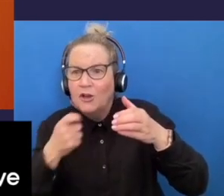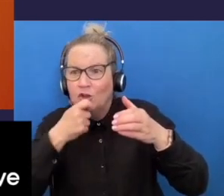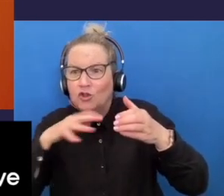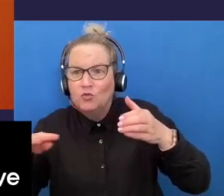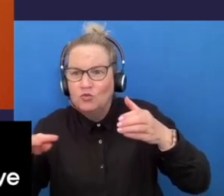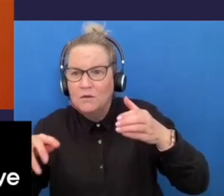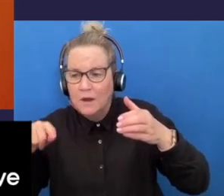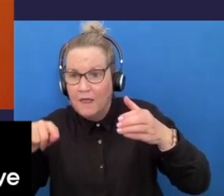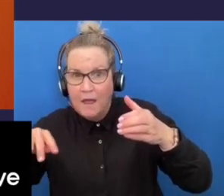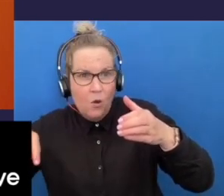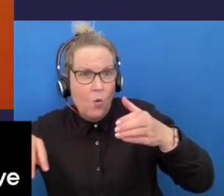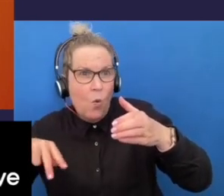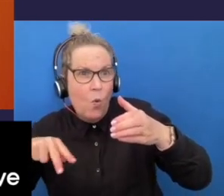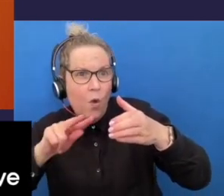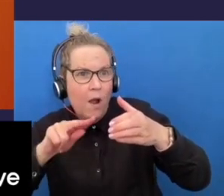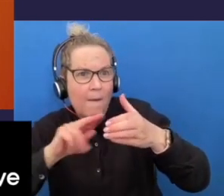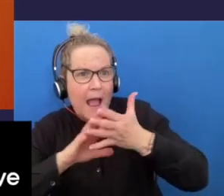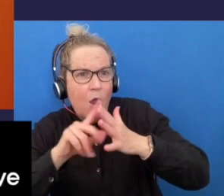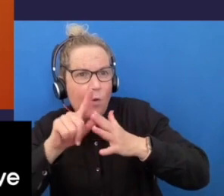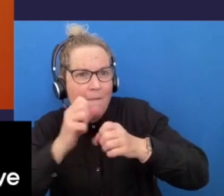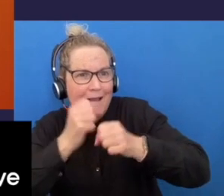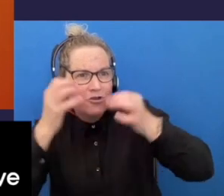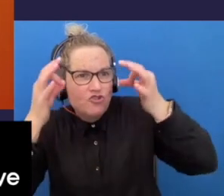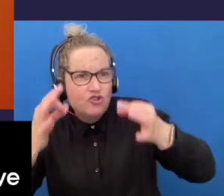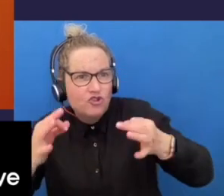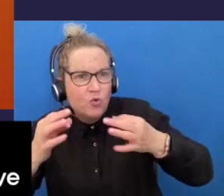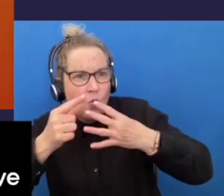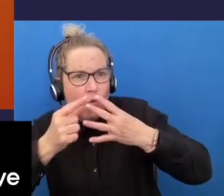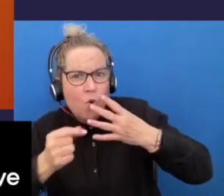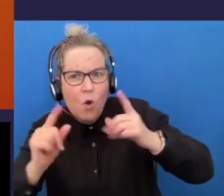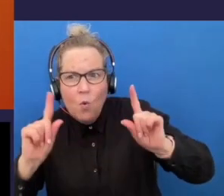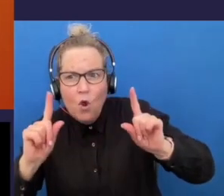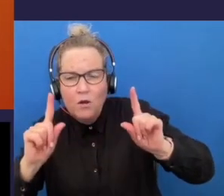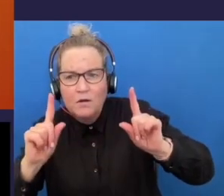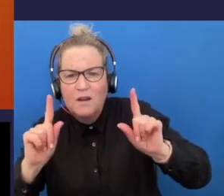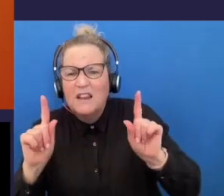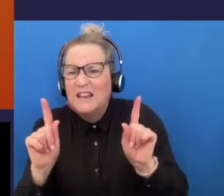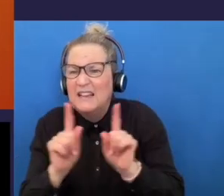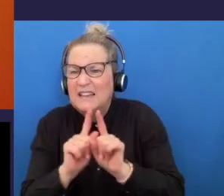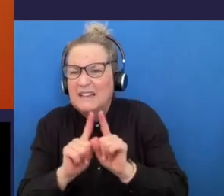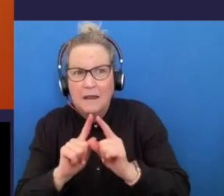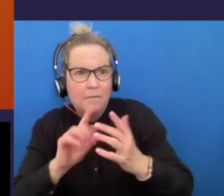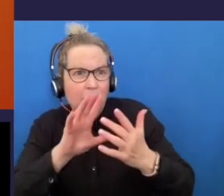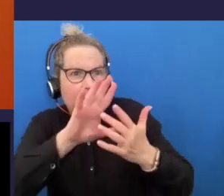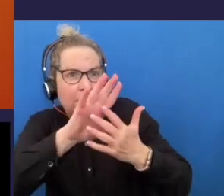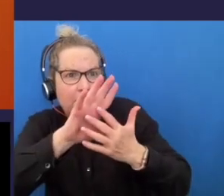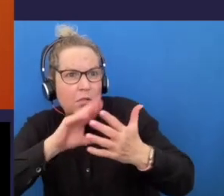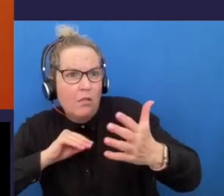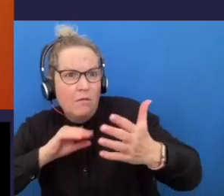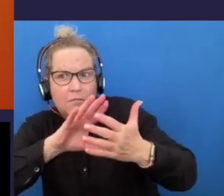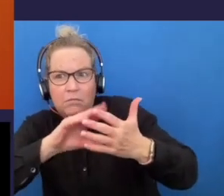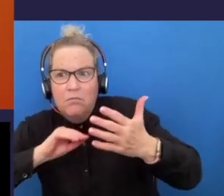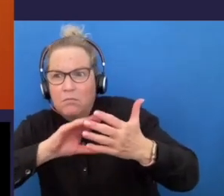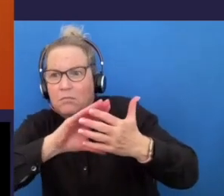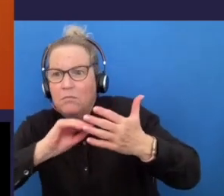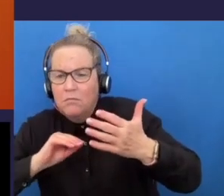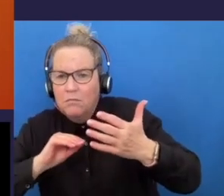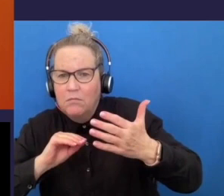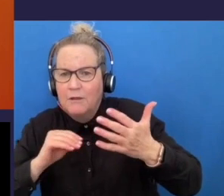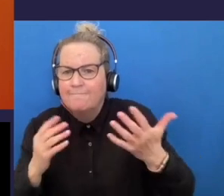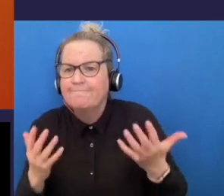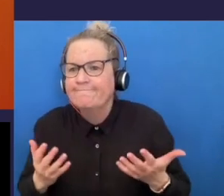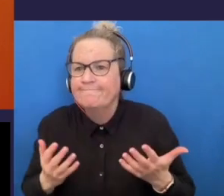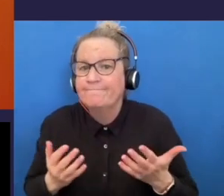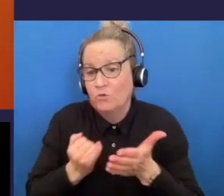we make our choices hate the saying but monkey see monkey do it's how we learn it rejection goes up we make